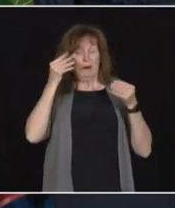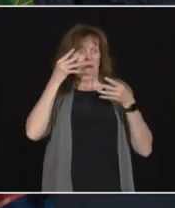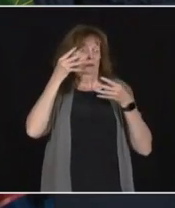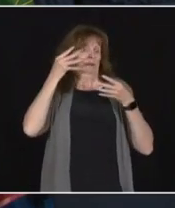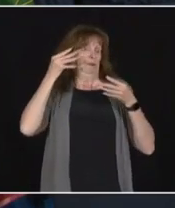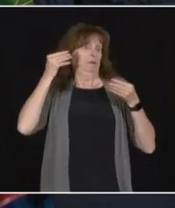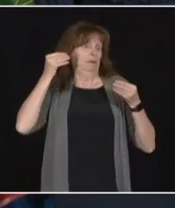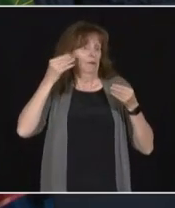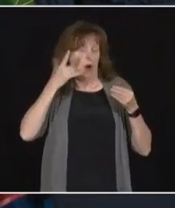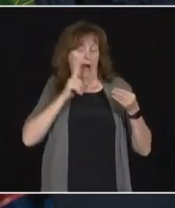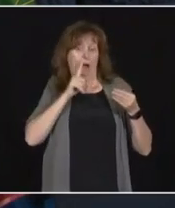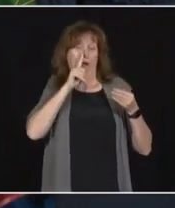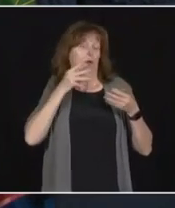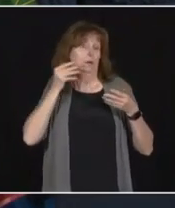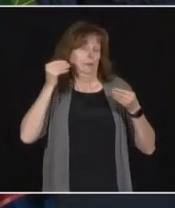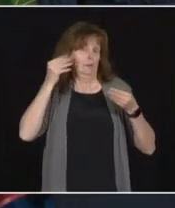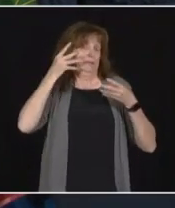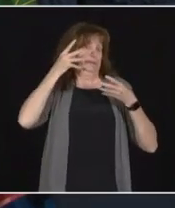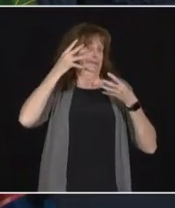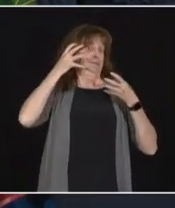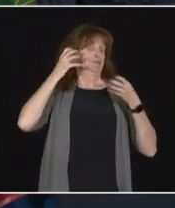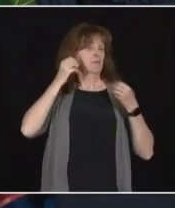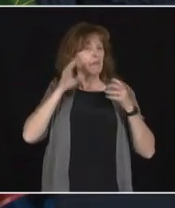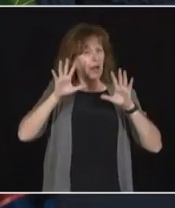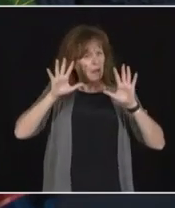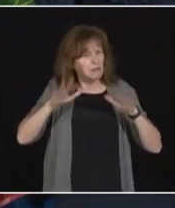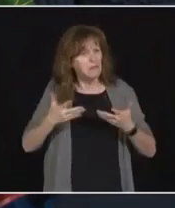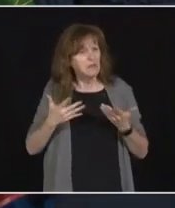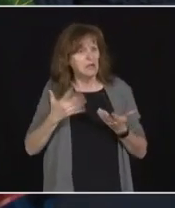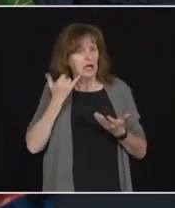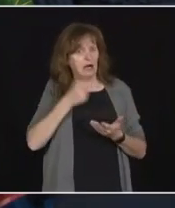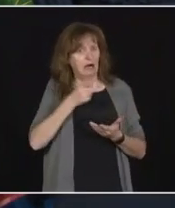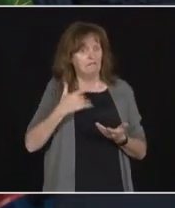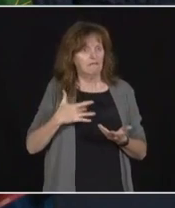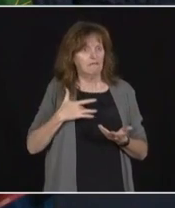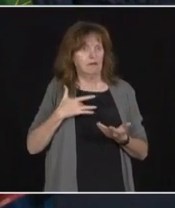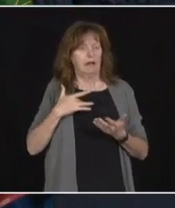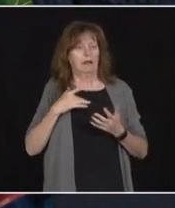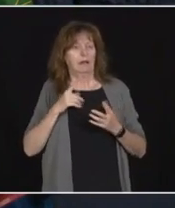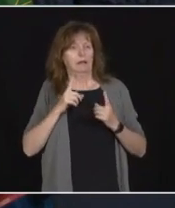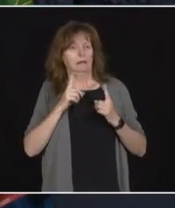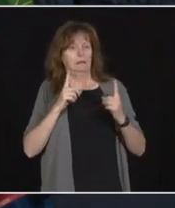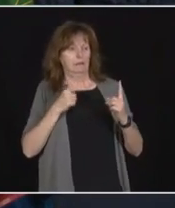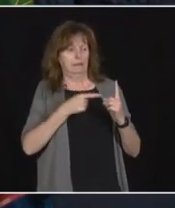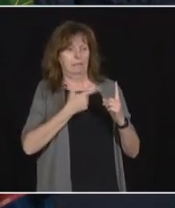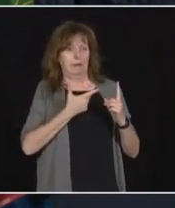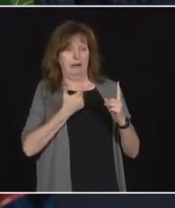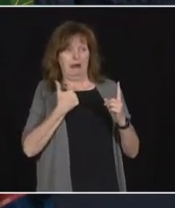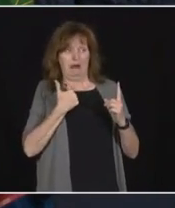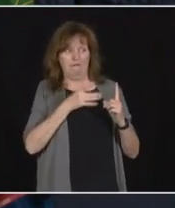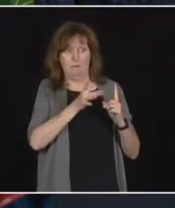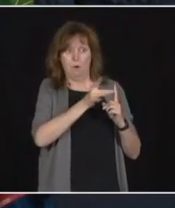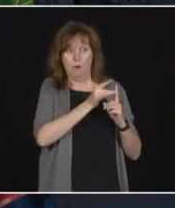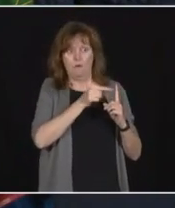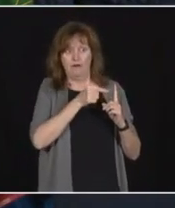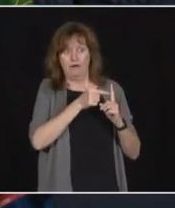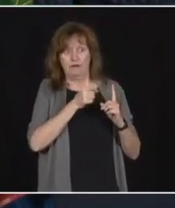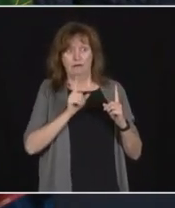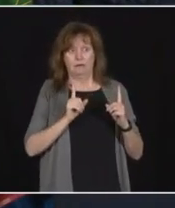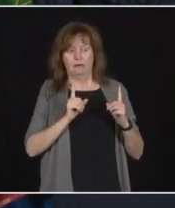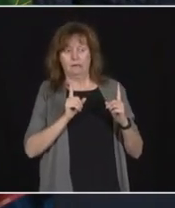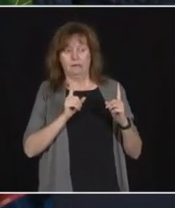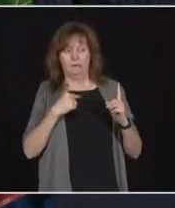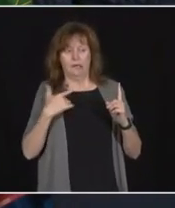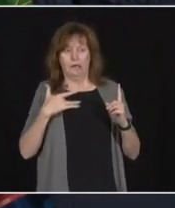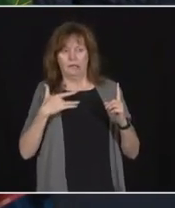But it's I encourage anyone that feels that they've been around someone that had contacted COVID then go get